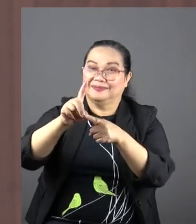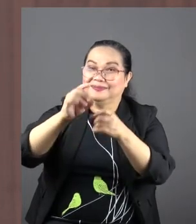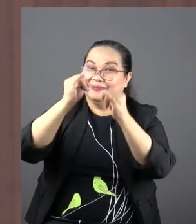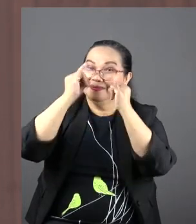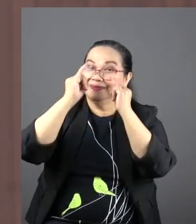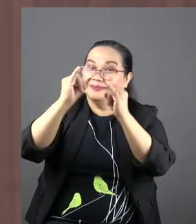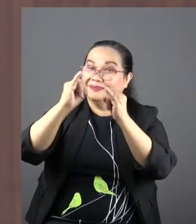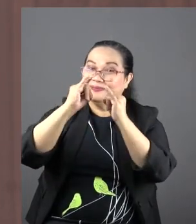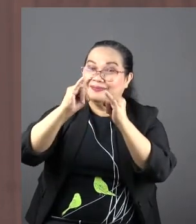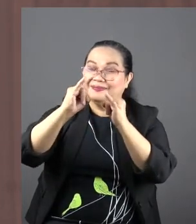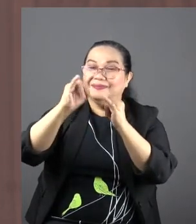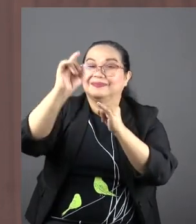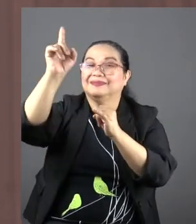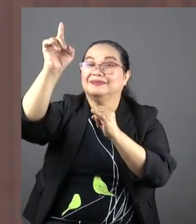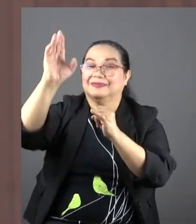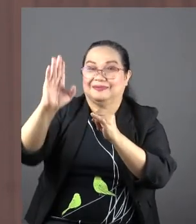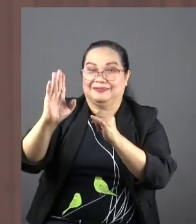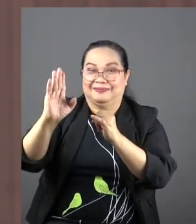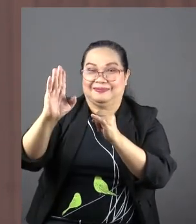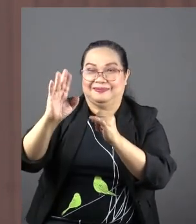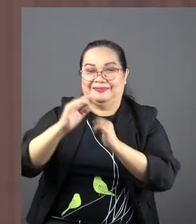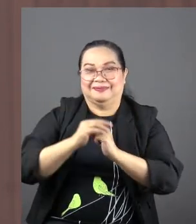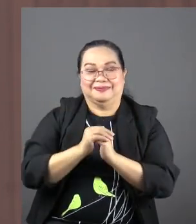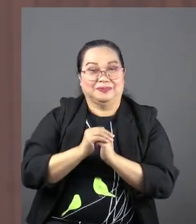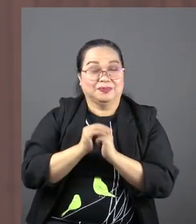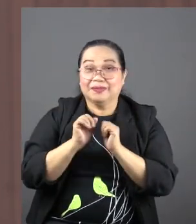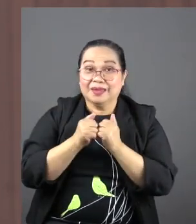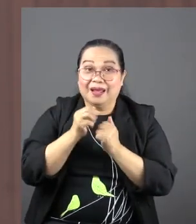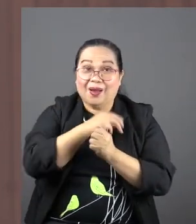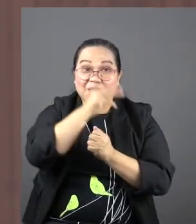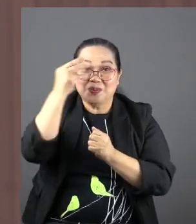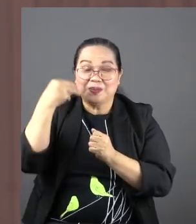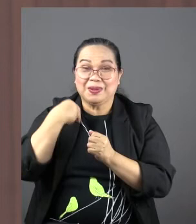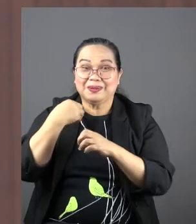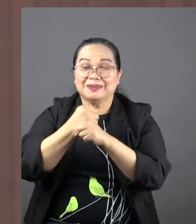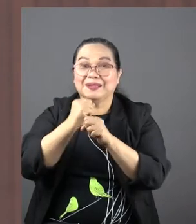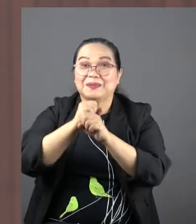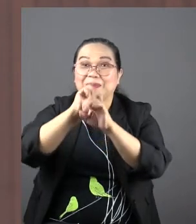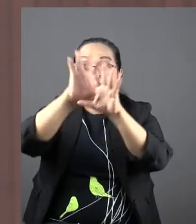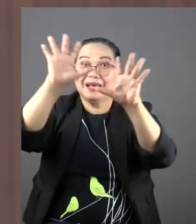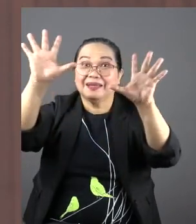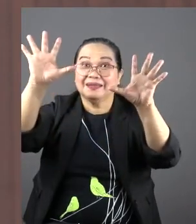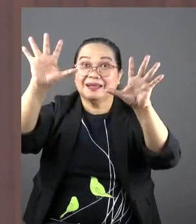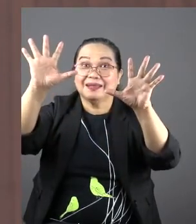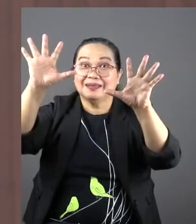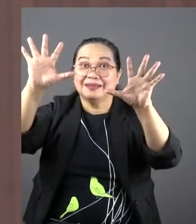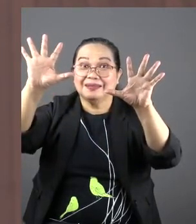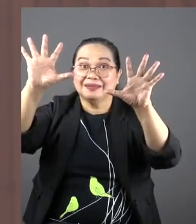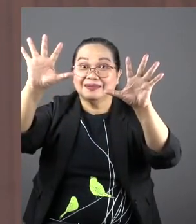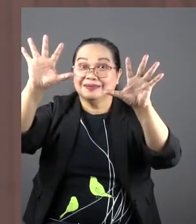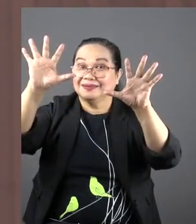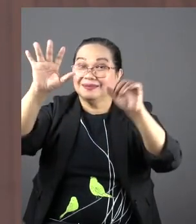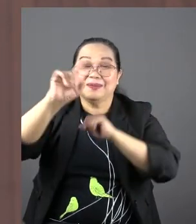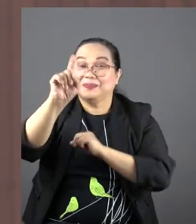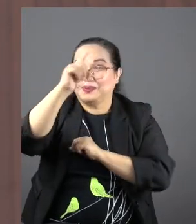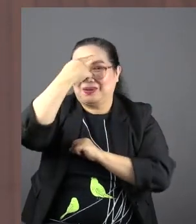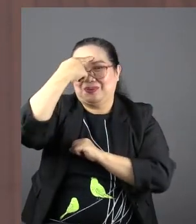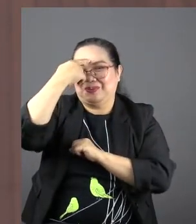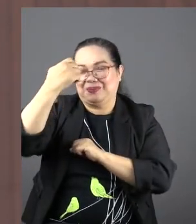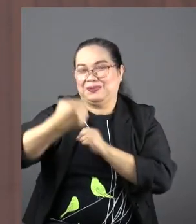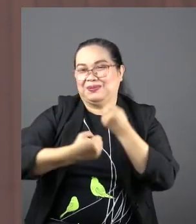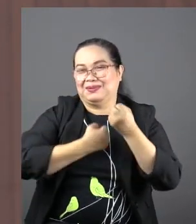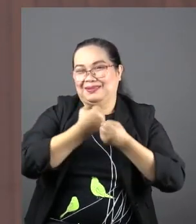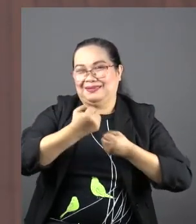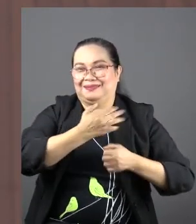of the Lord. How did Mary keep her light shining? Because of her sacrificial